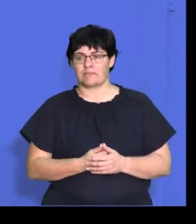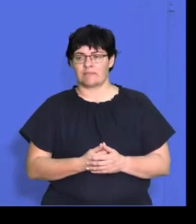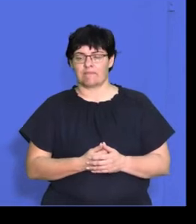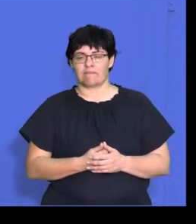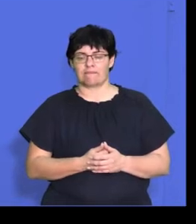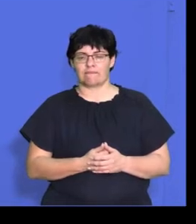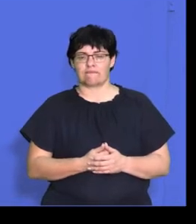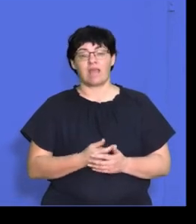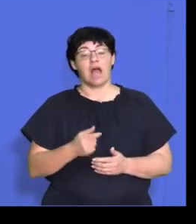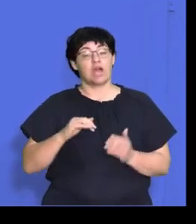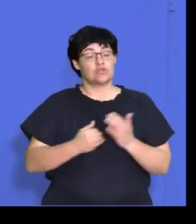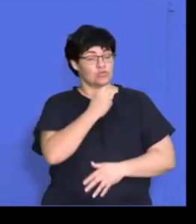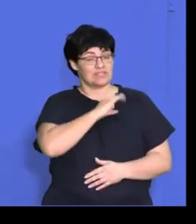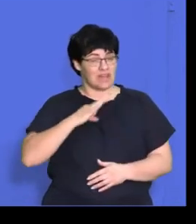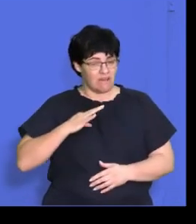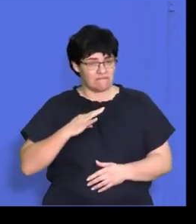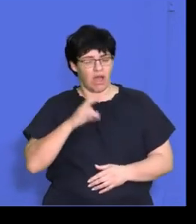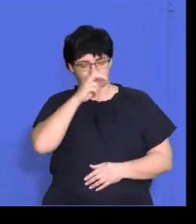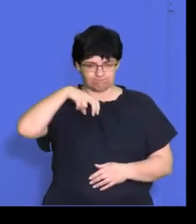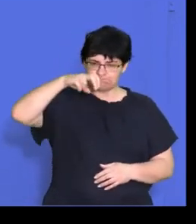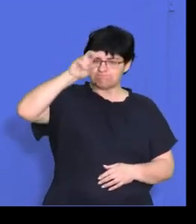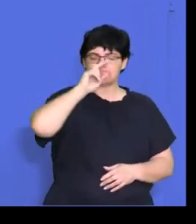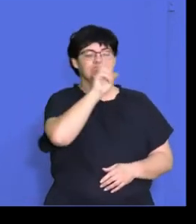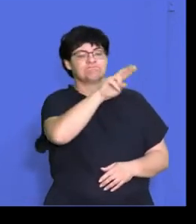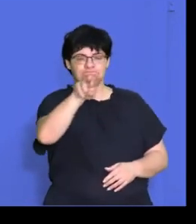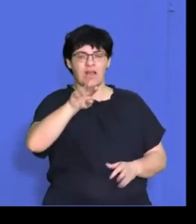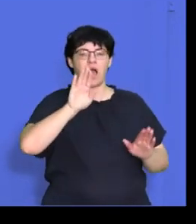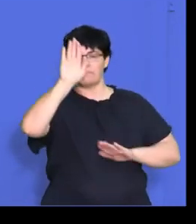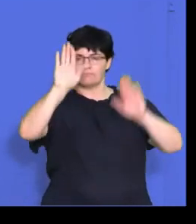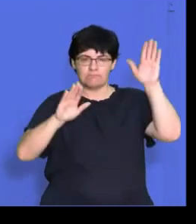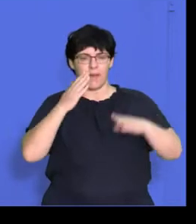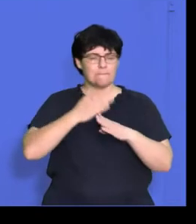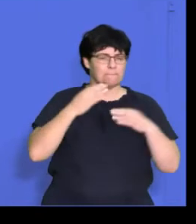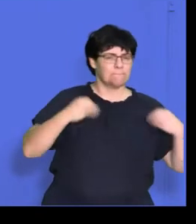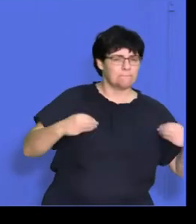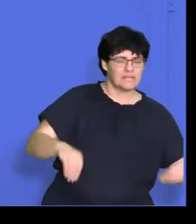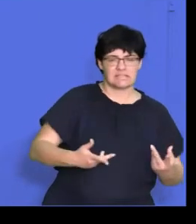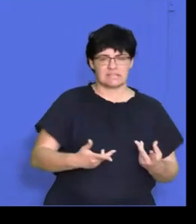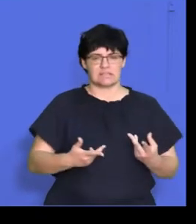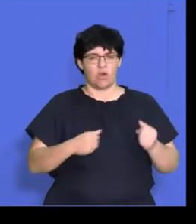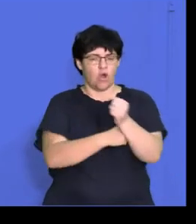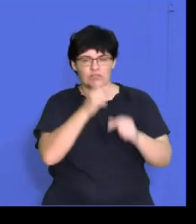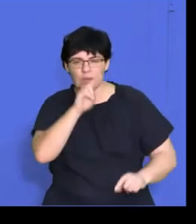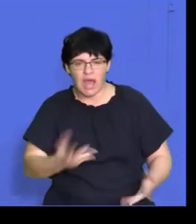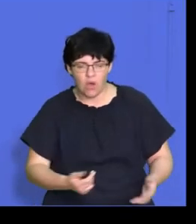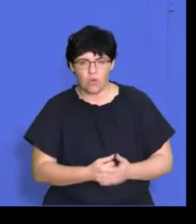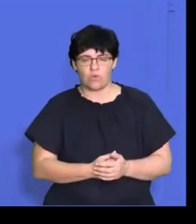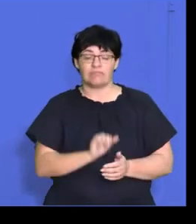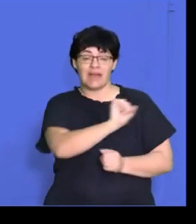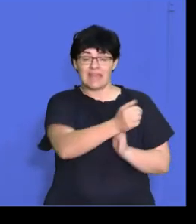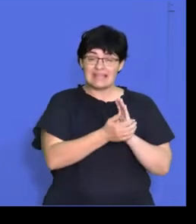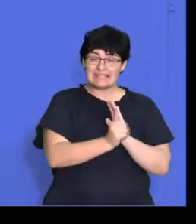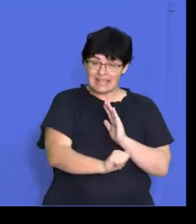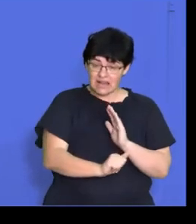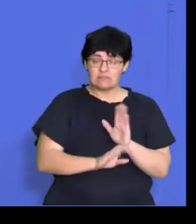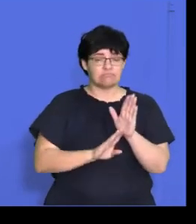Give the new employees a tour and informing them about the layout of the building or the office. Improve skills through in-service